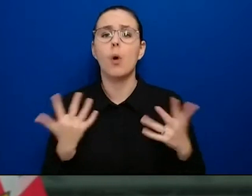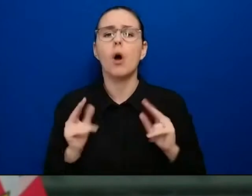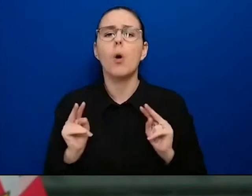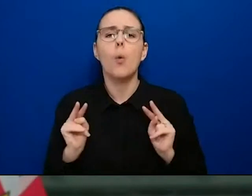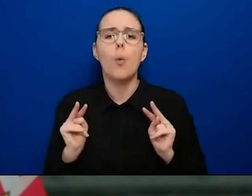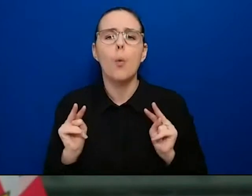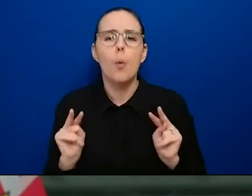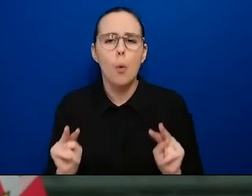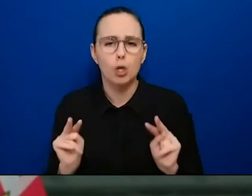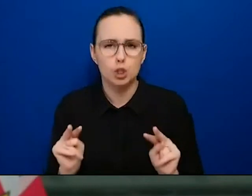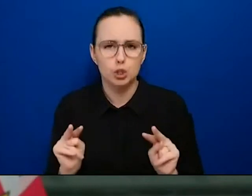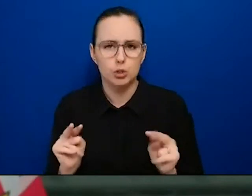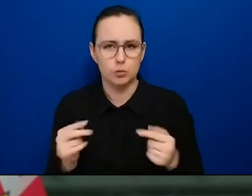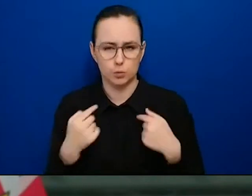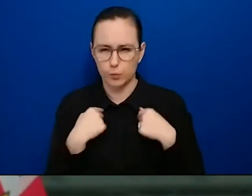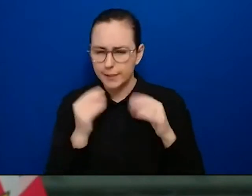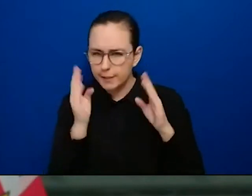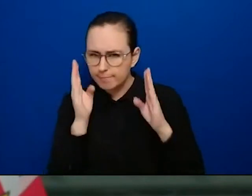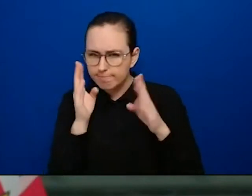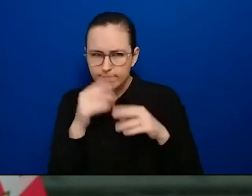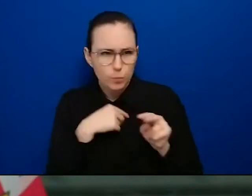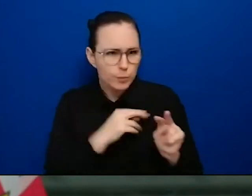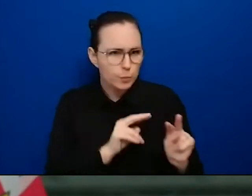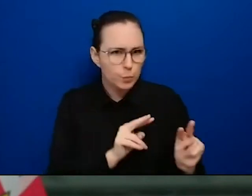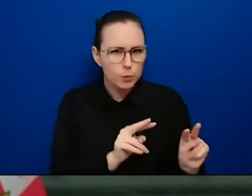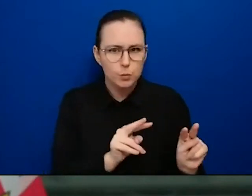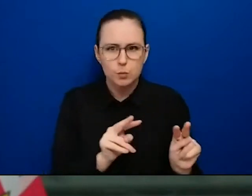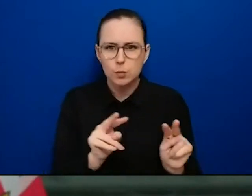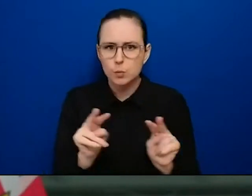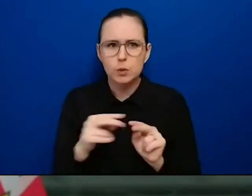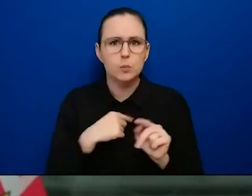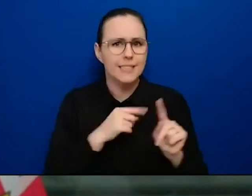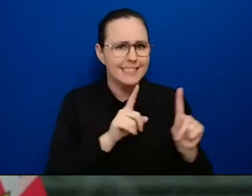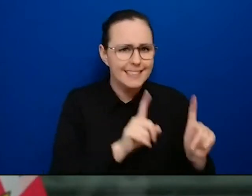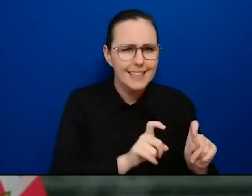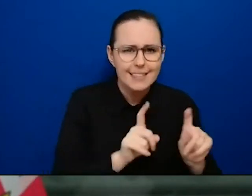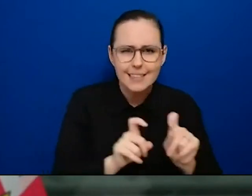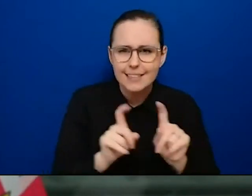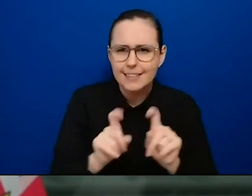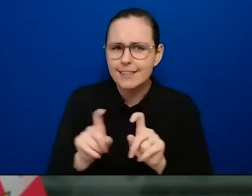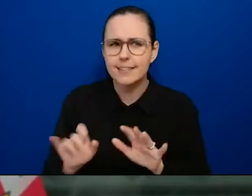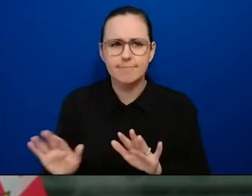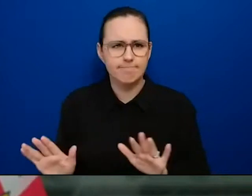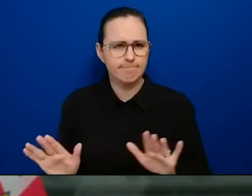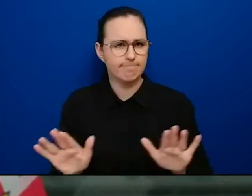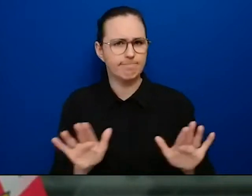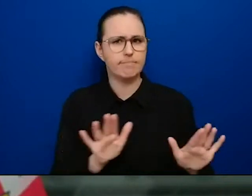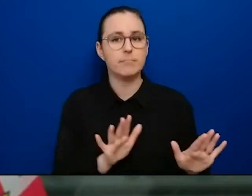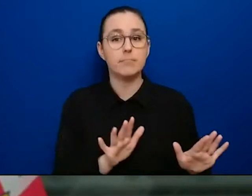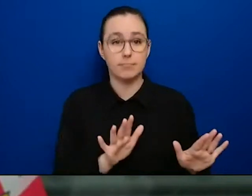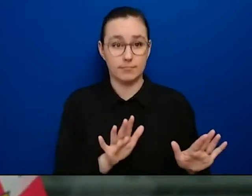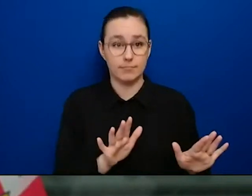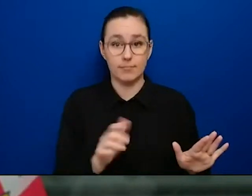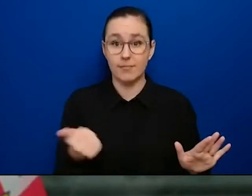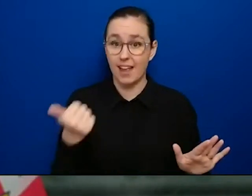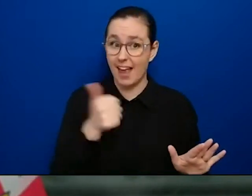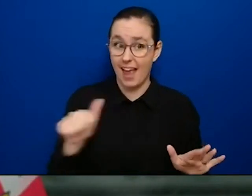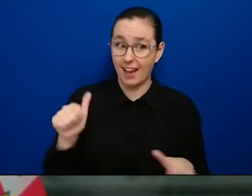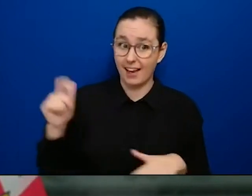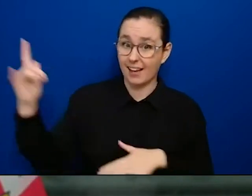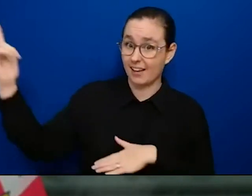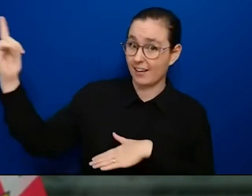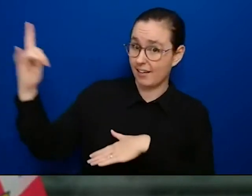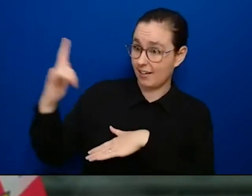doing additional enhanced surveillance. So I mentioned we do a whole genome sequencing of any positive international